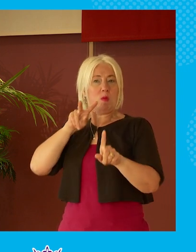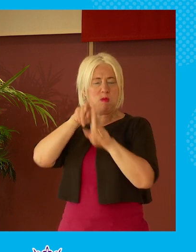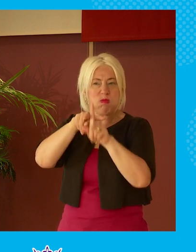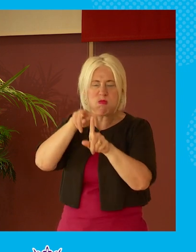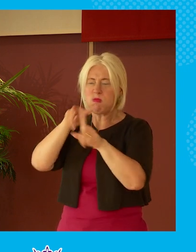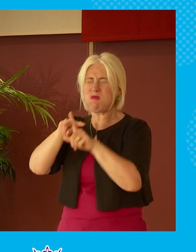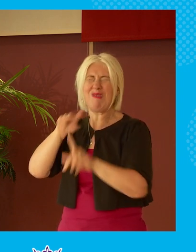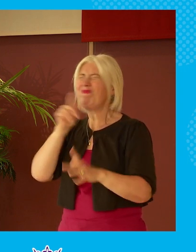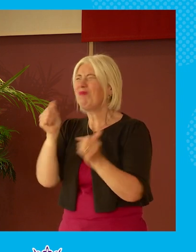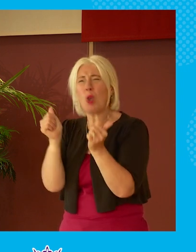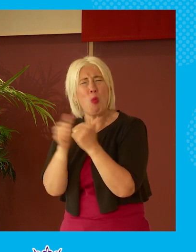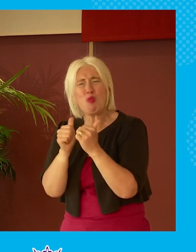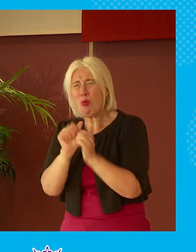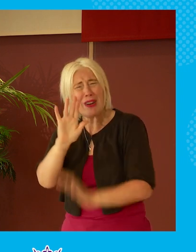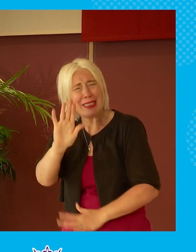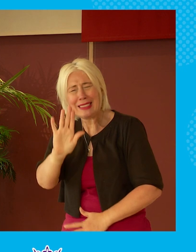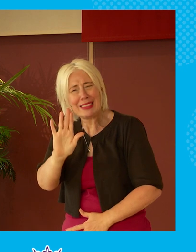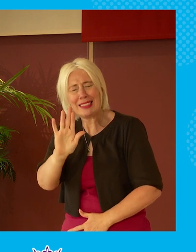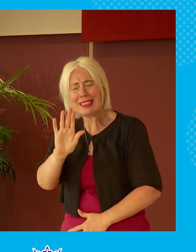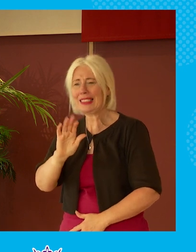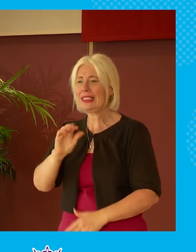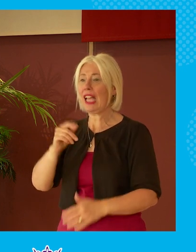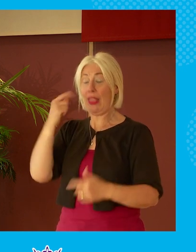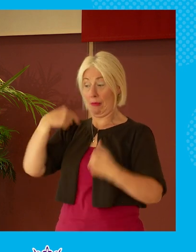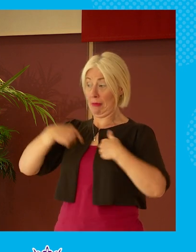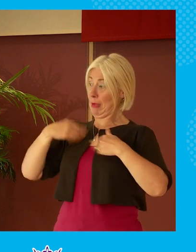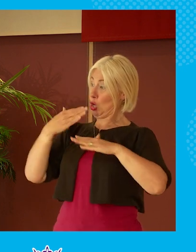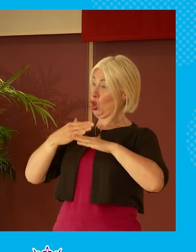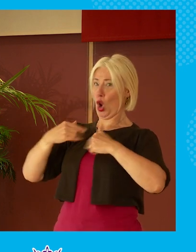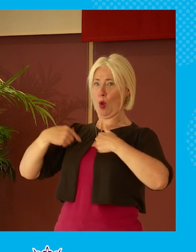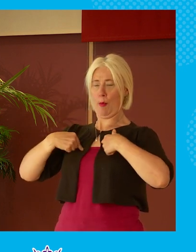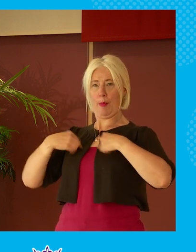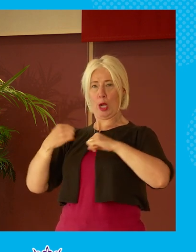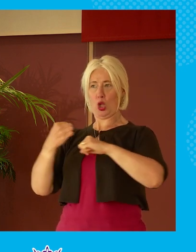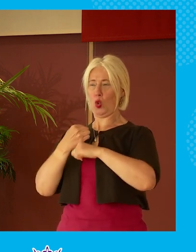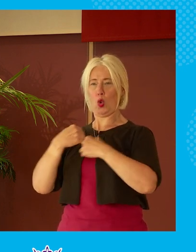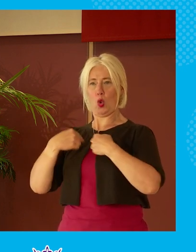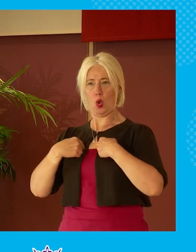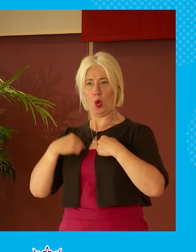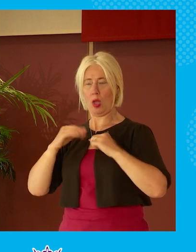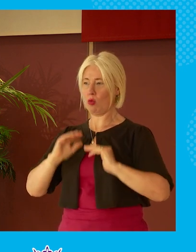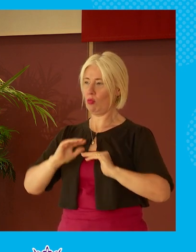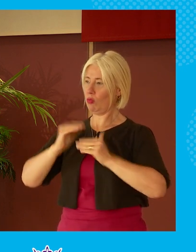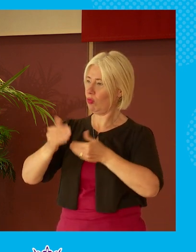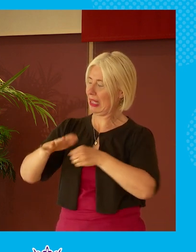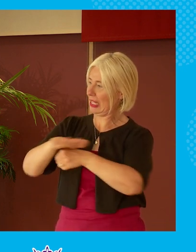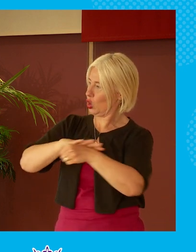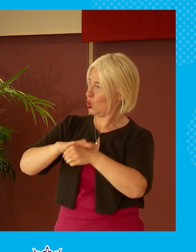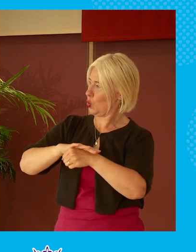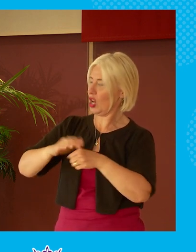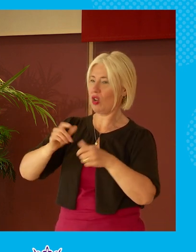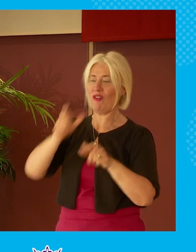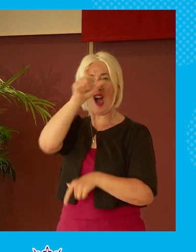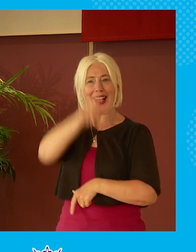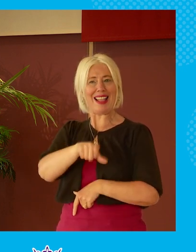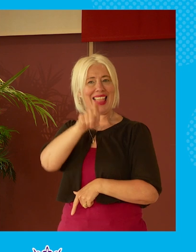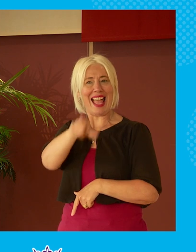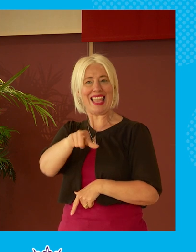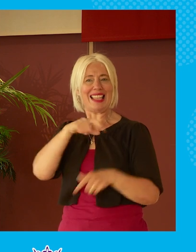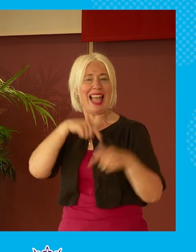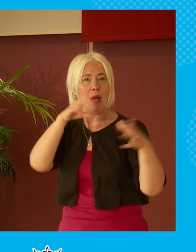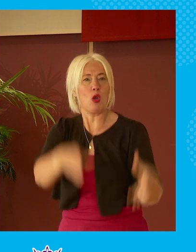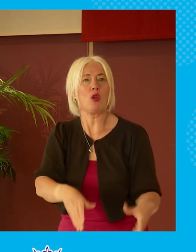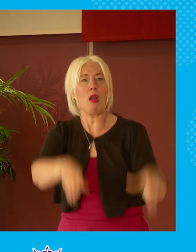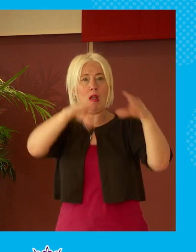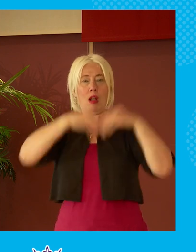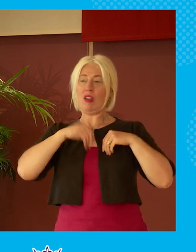not appropriate to my mind i mean i i think we do a job um our job is to present a case for a client it is not to take on that client's